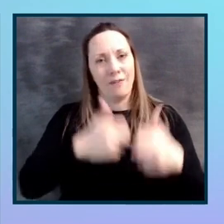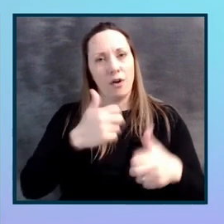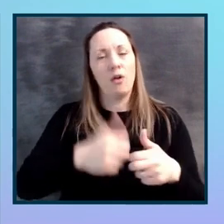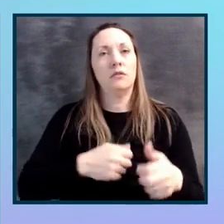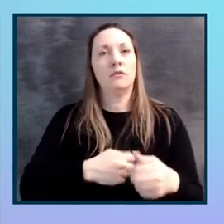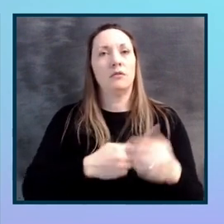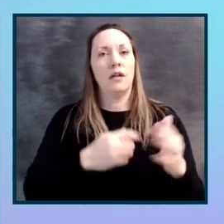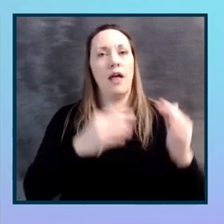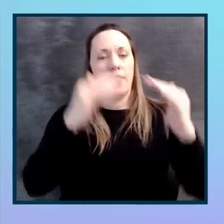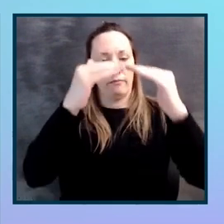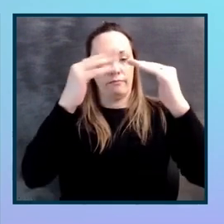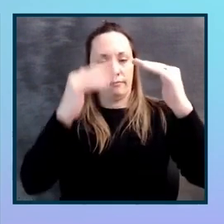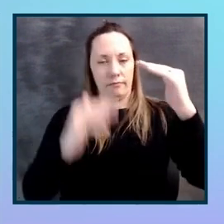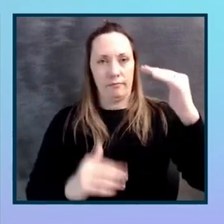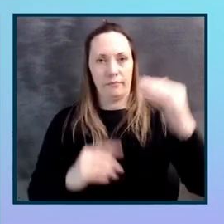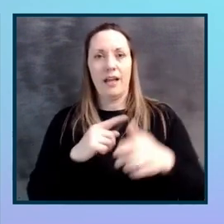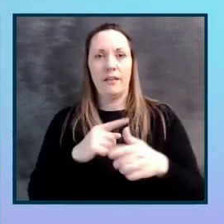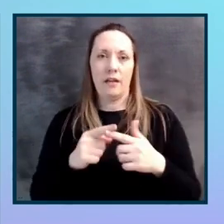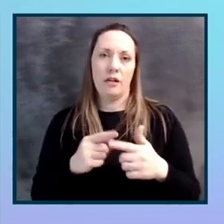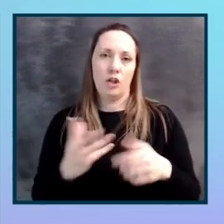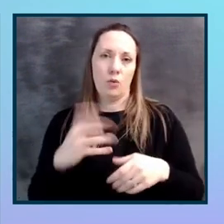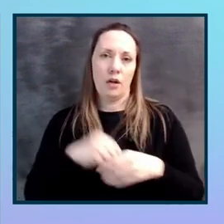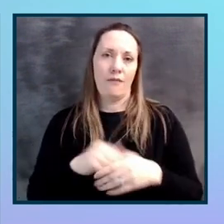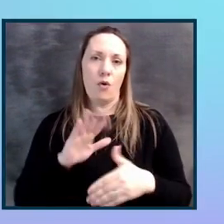through and that you're covering all the impairments.